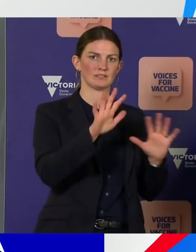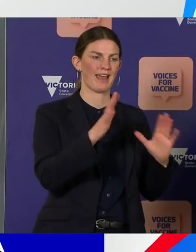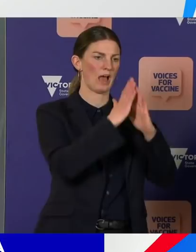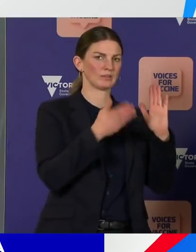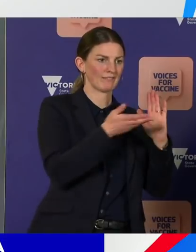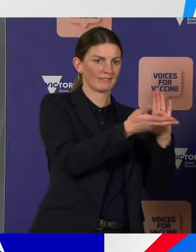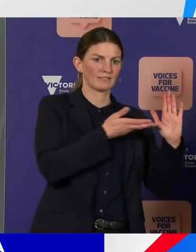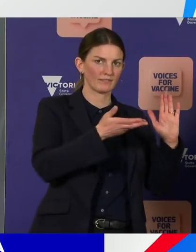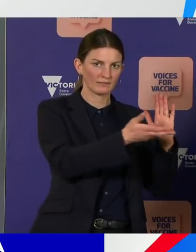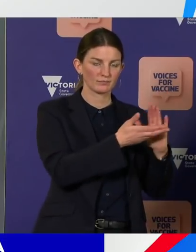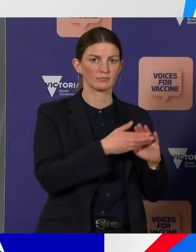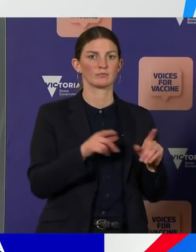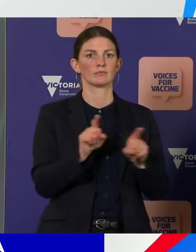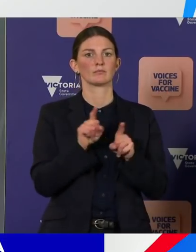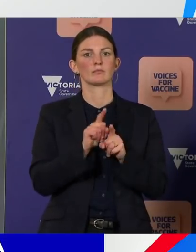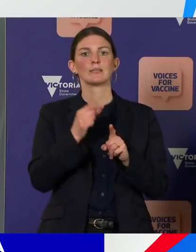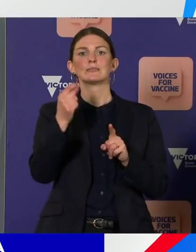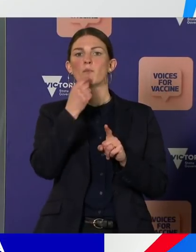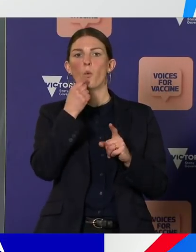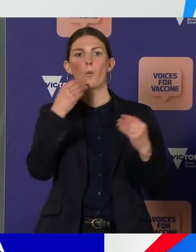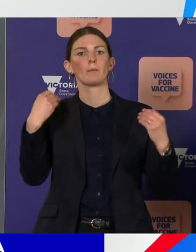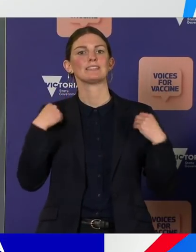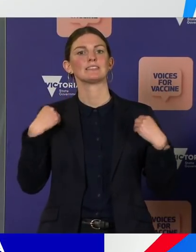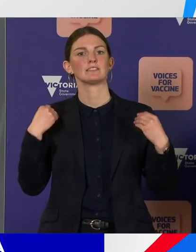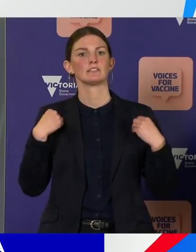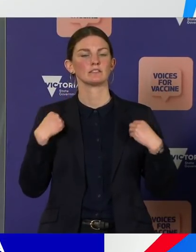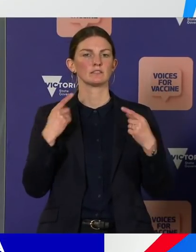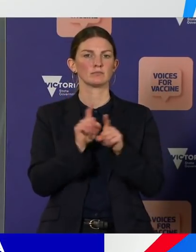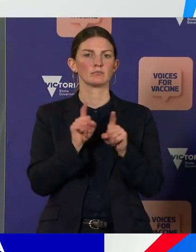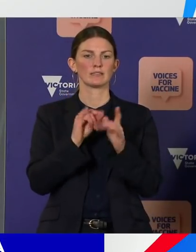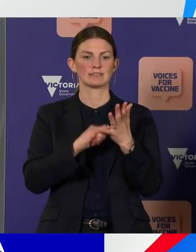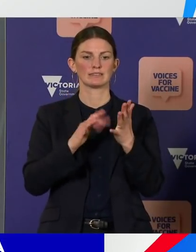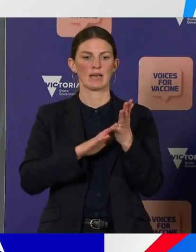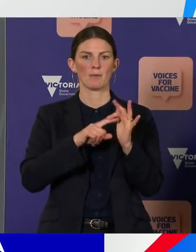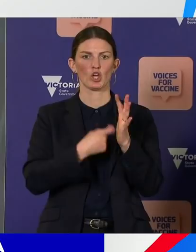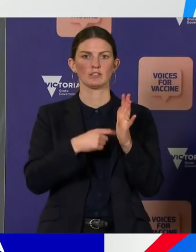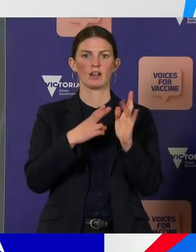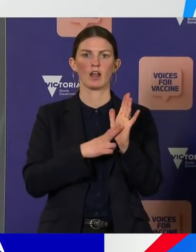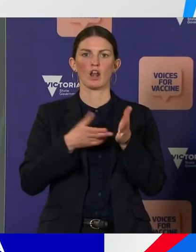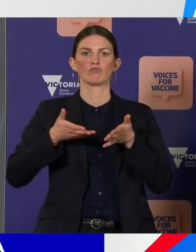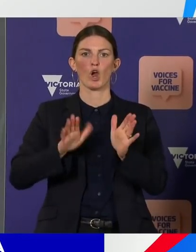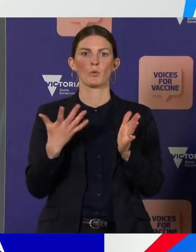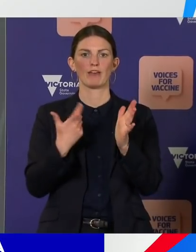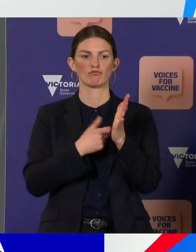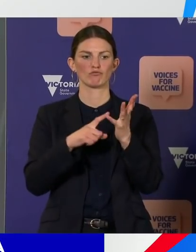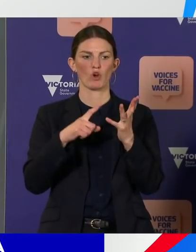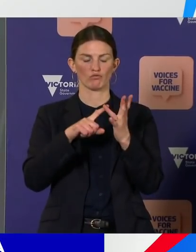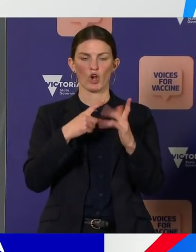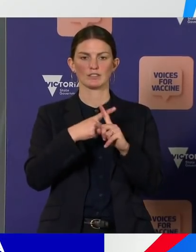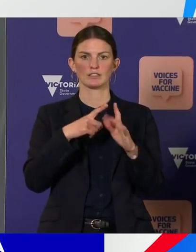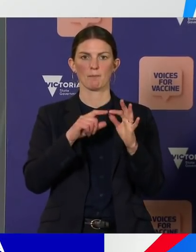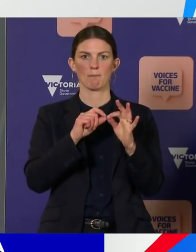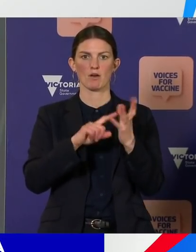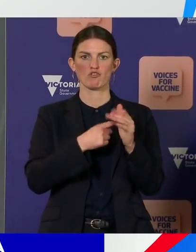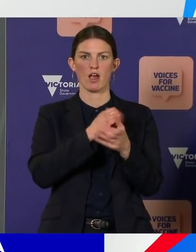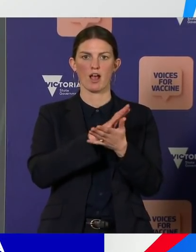businesses that are embedded in our community. If I look at places like Somerton Road, near Roxburgh Park and Koolaroo, we're seeing a